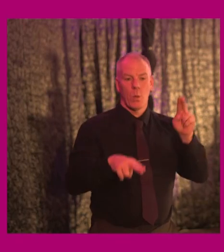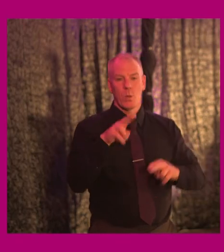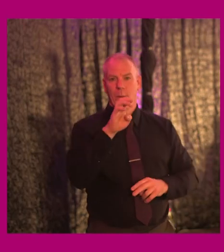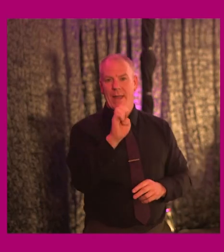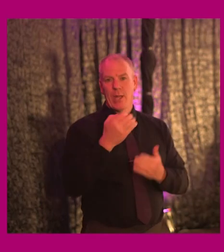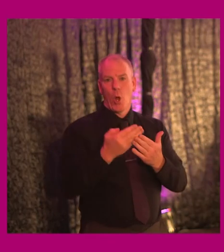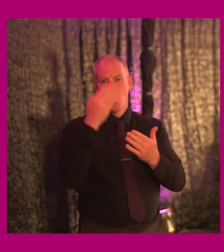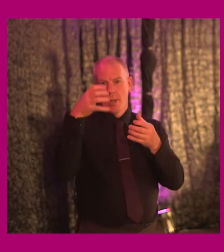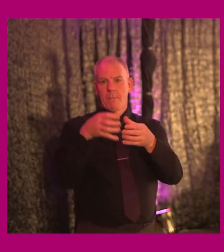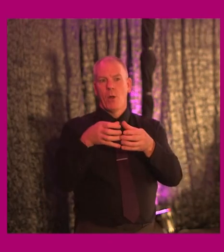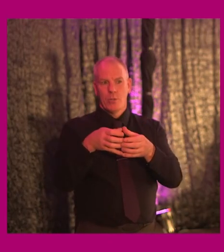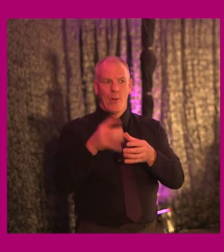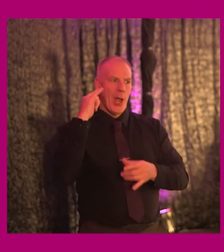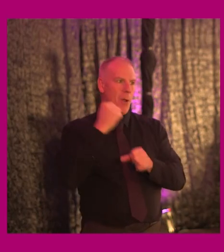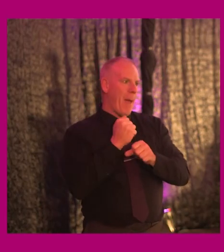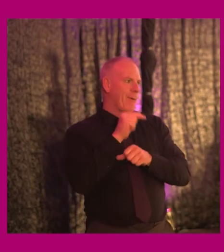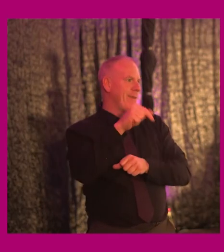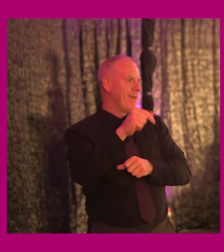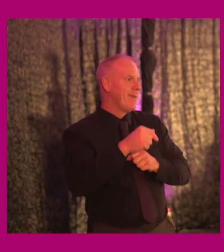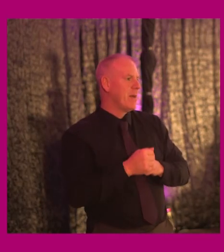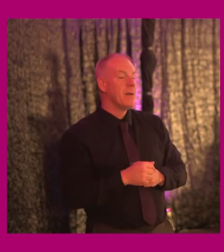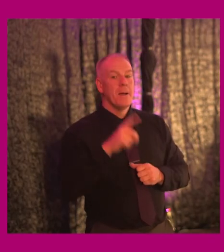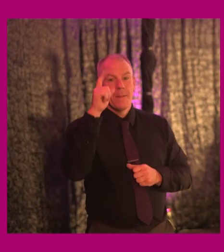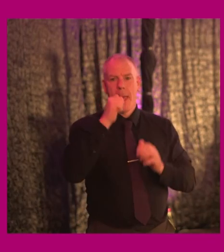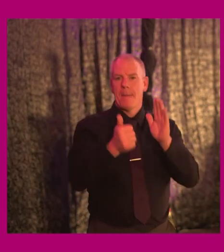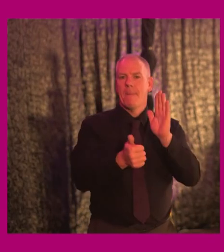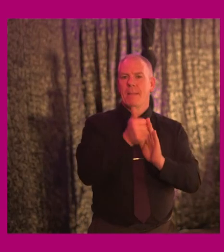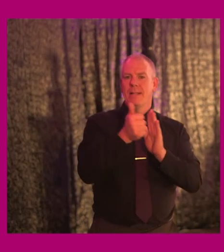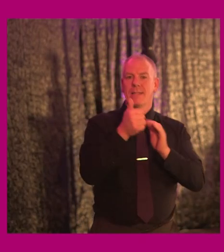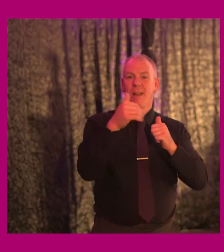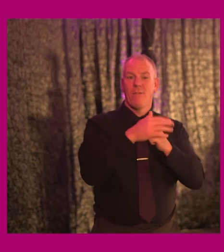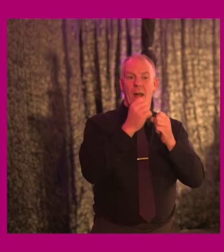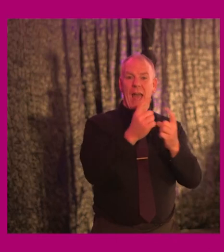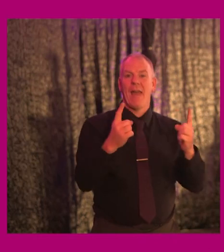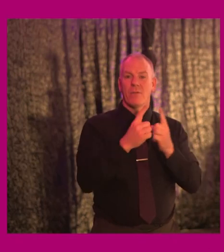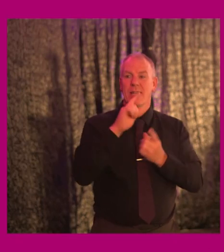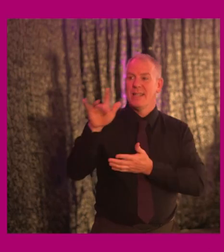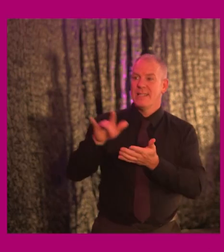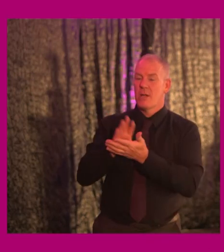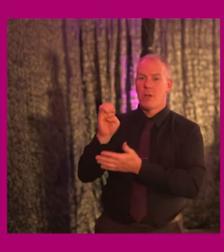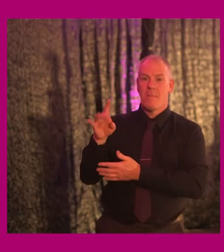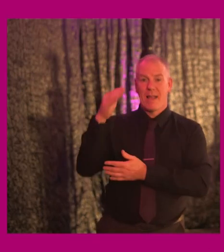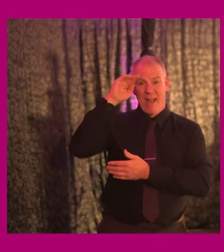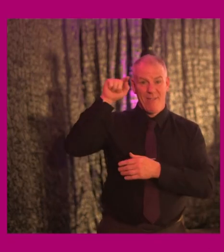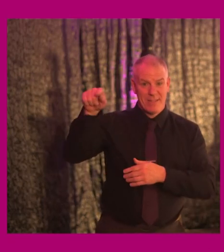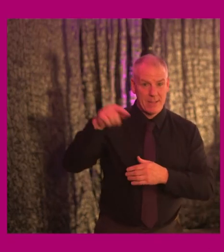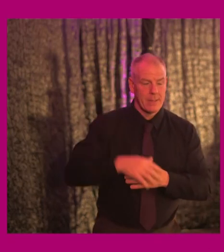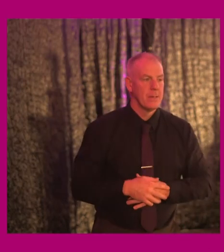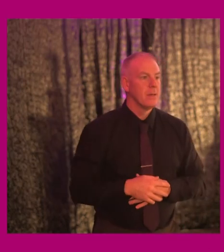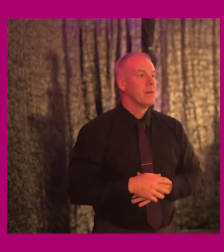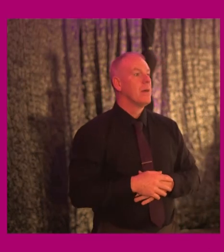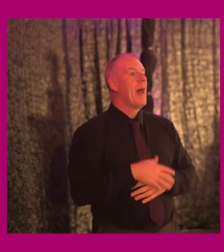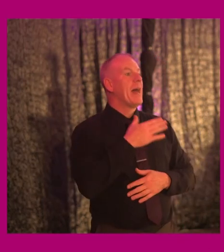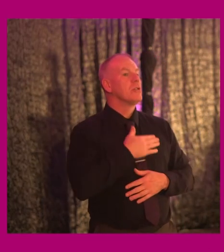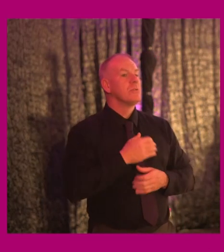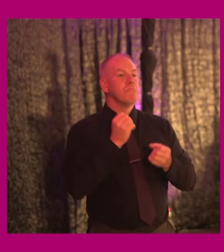-learning module that you've been hearing about, which is called Buildings for Everyone, the Central Bank of Ireland. And again, uh, give you